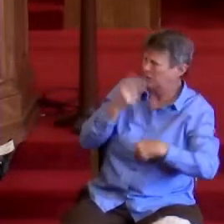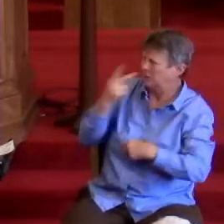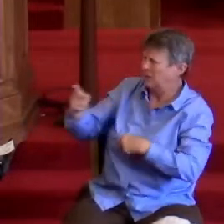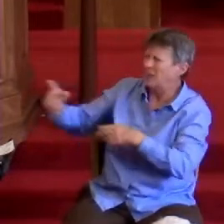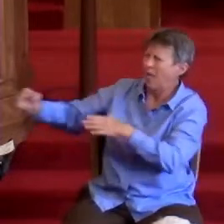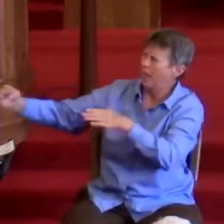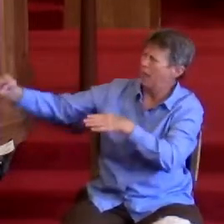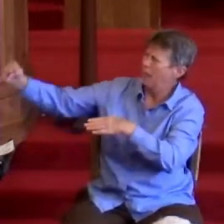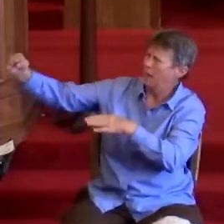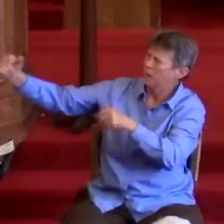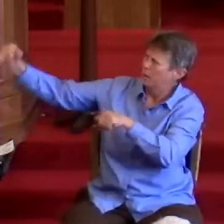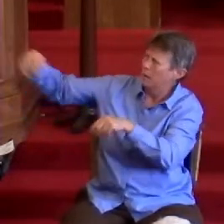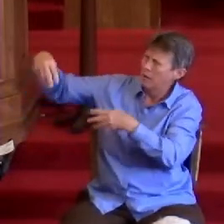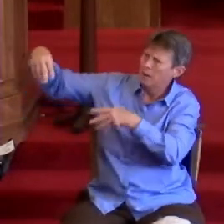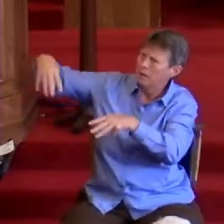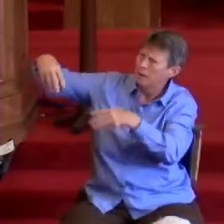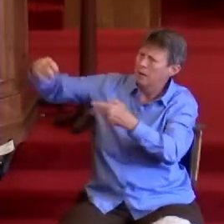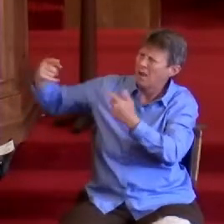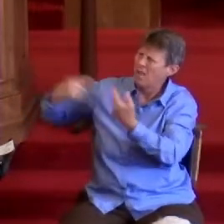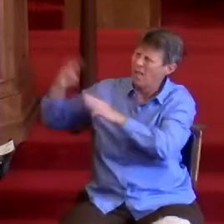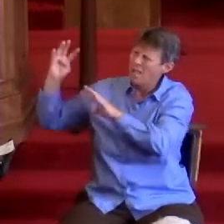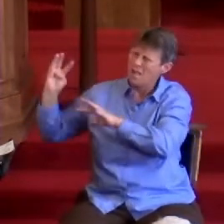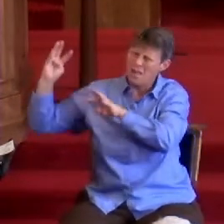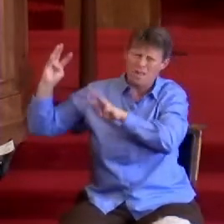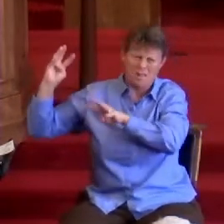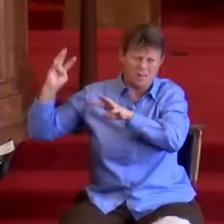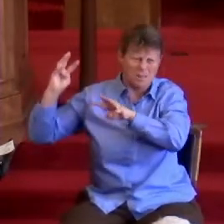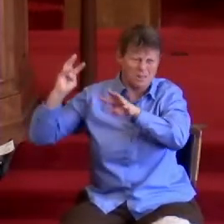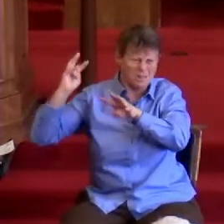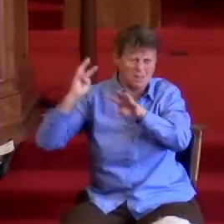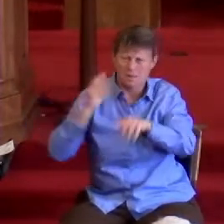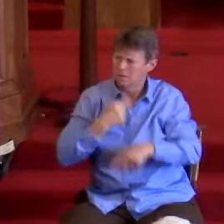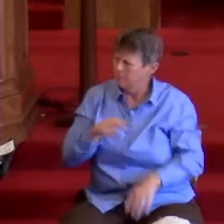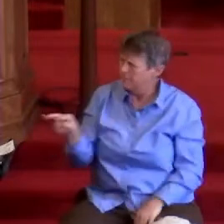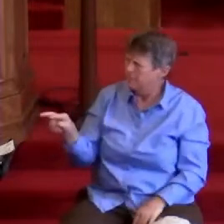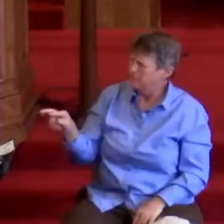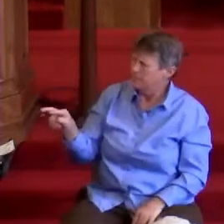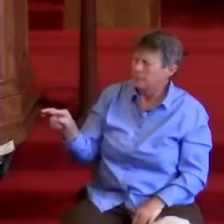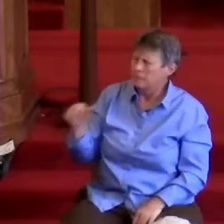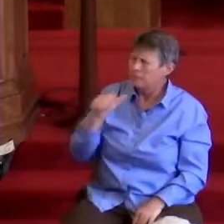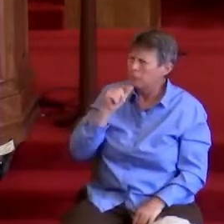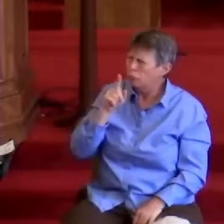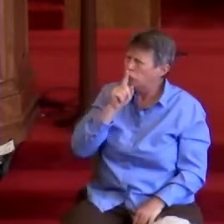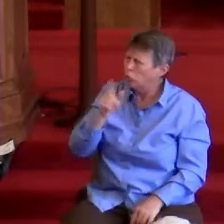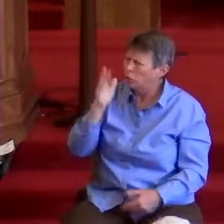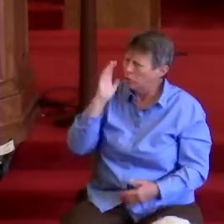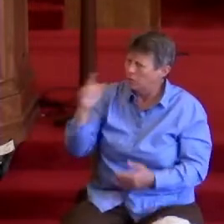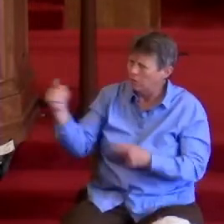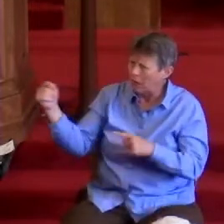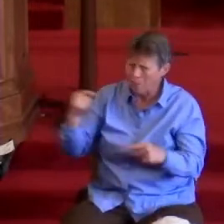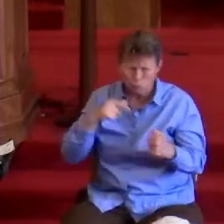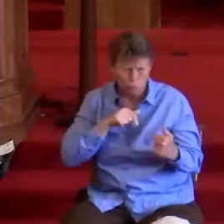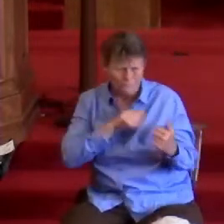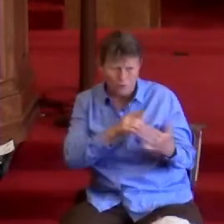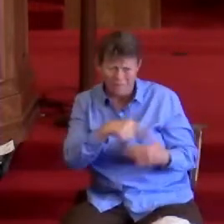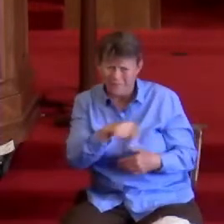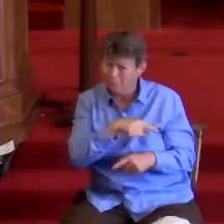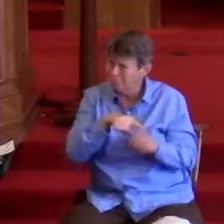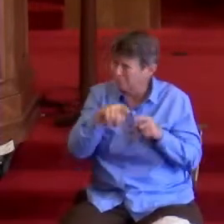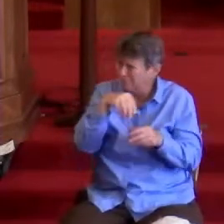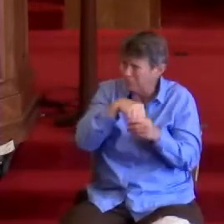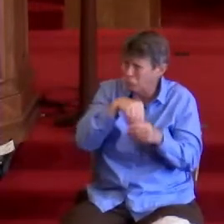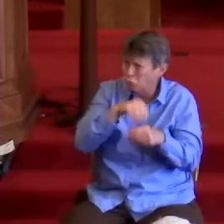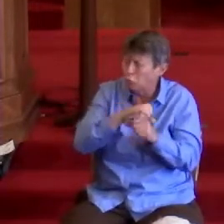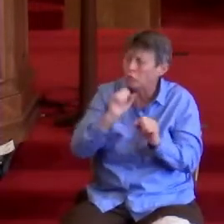toward them. It wasn't clear if they were coming to confront worshipers, but inside the church, they could hear